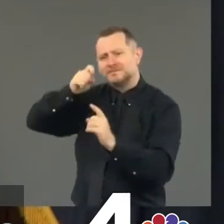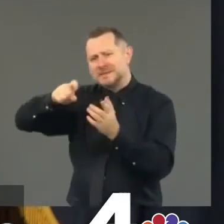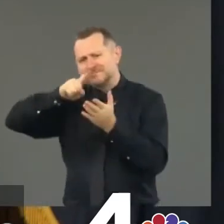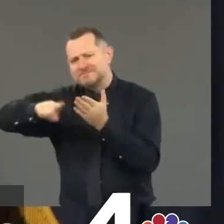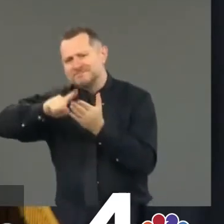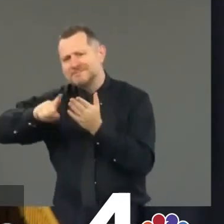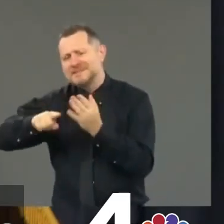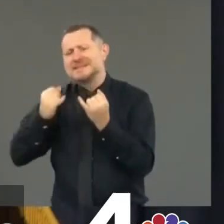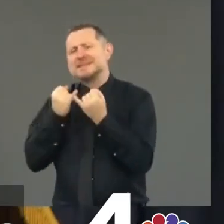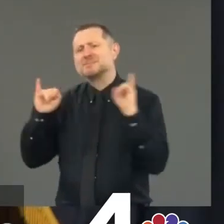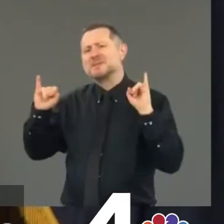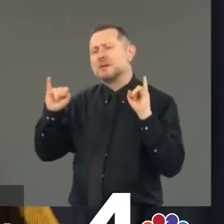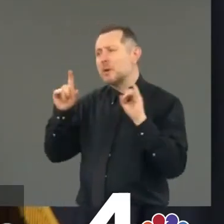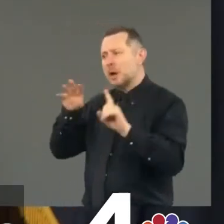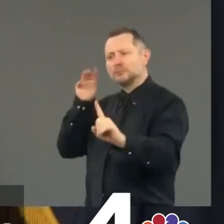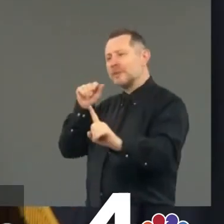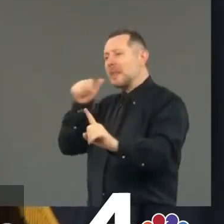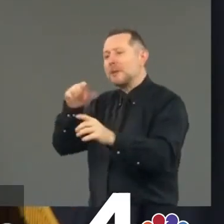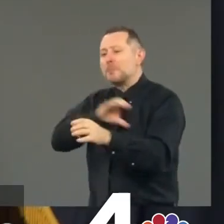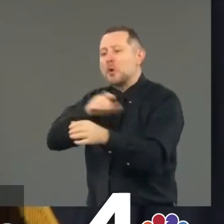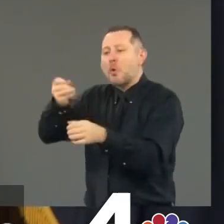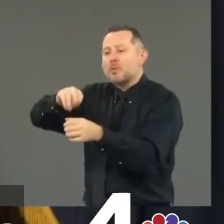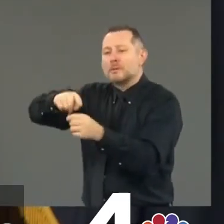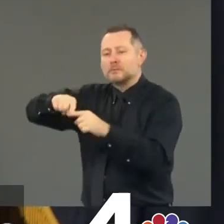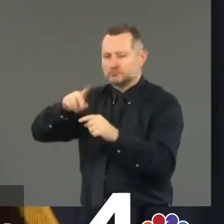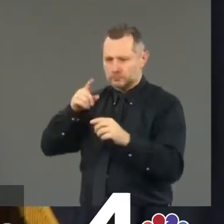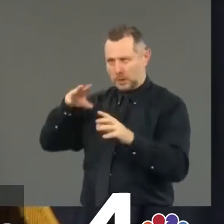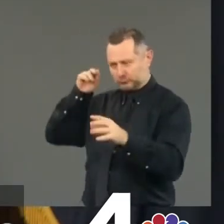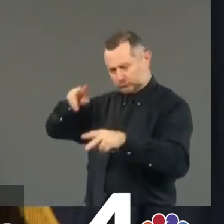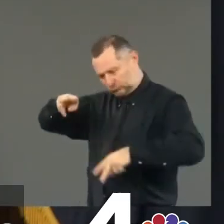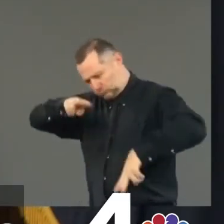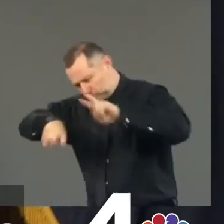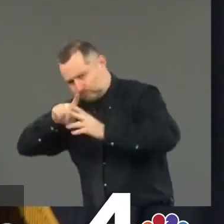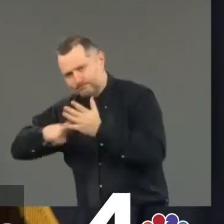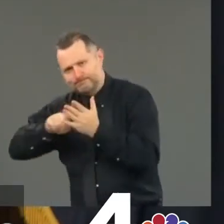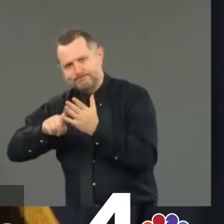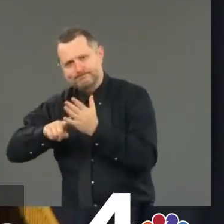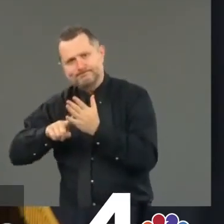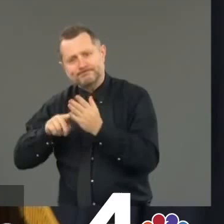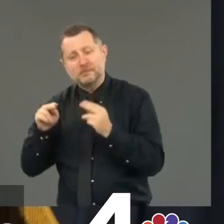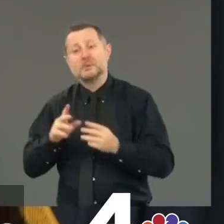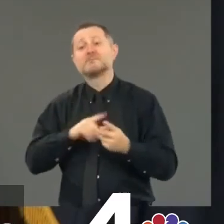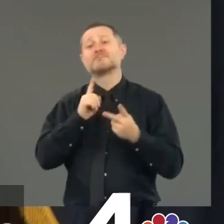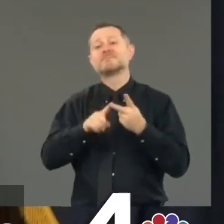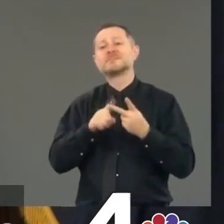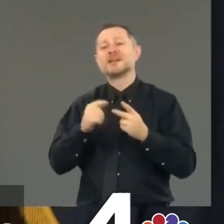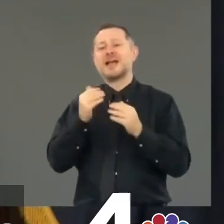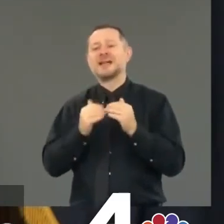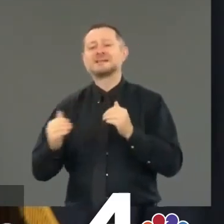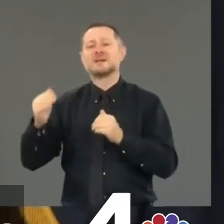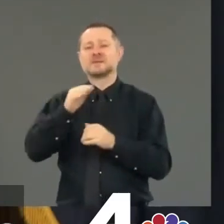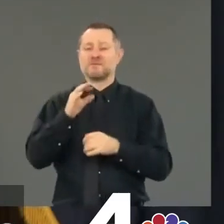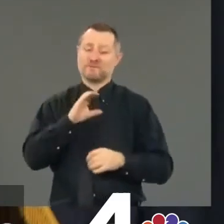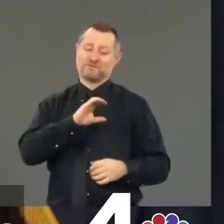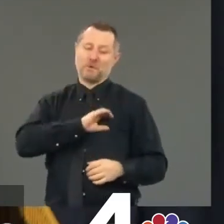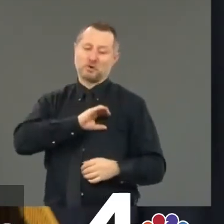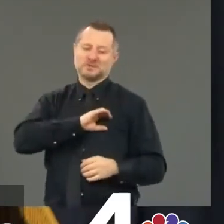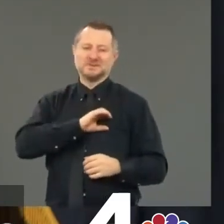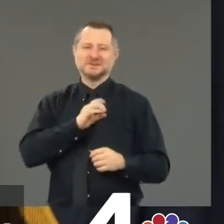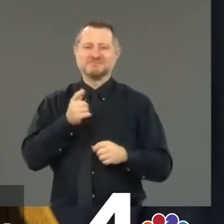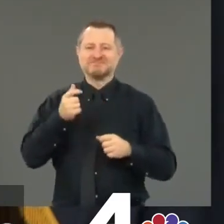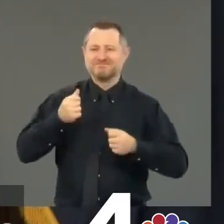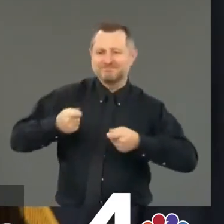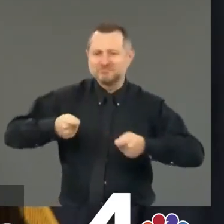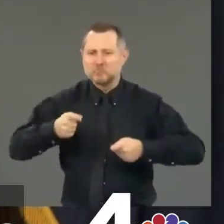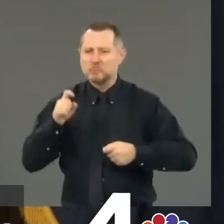independent and outside agency. The man that we define excessive force by a police officer by one standard